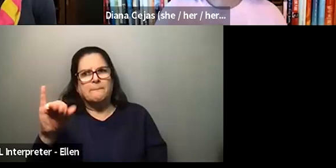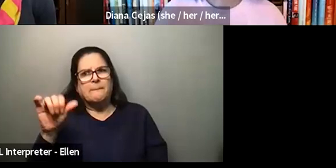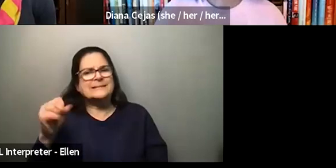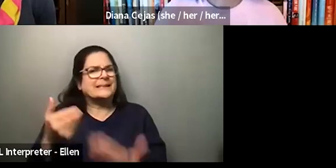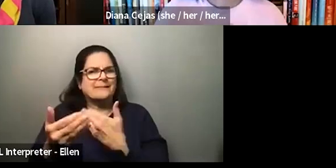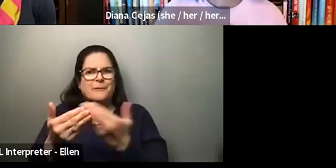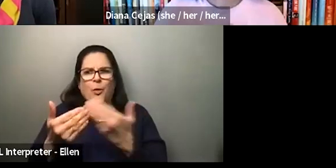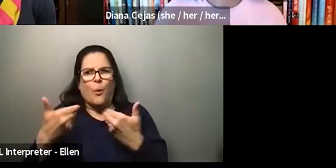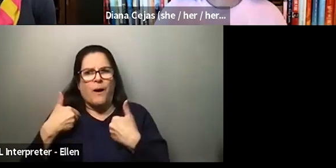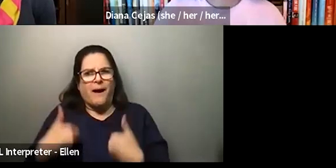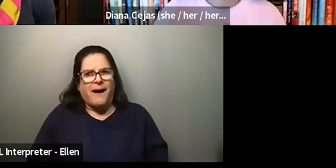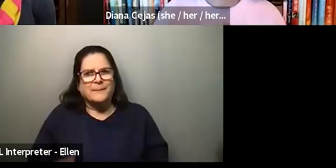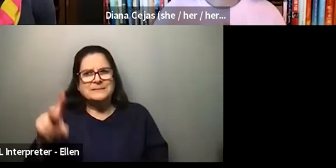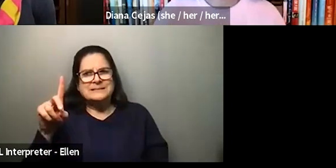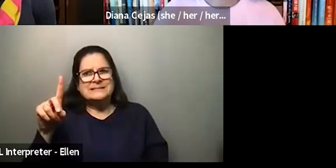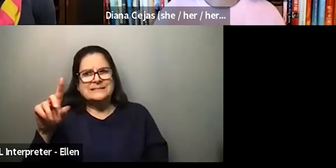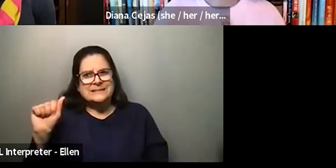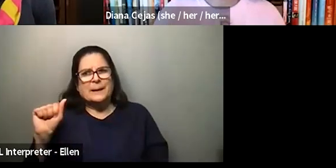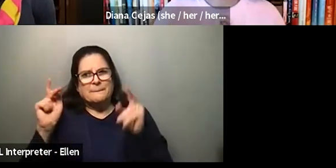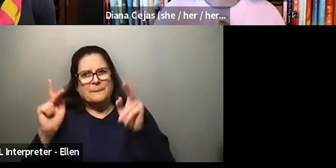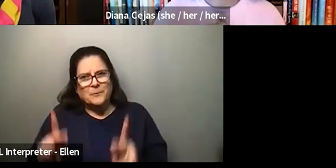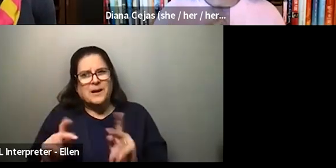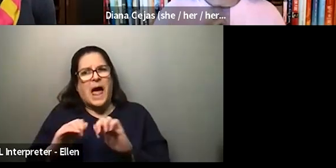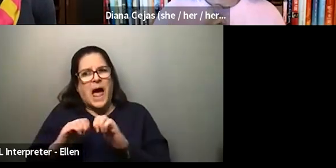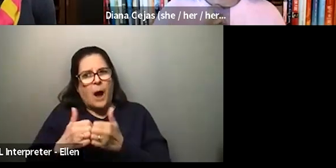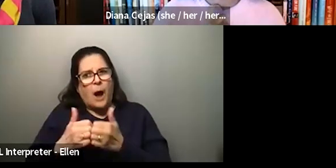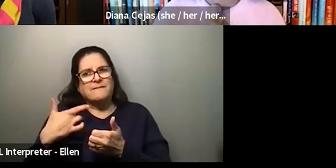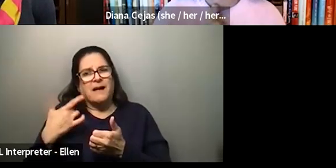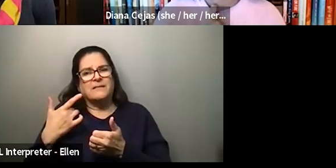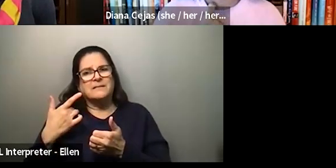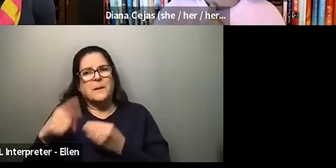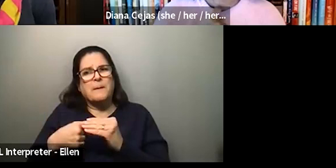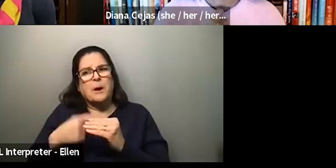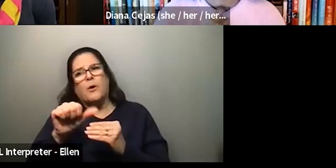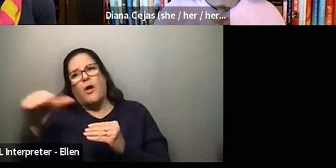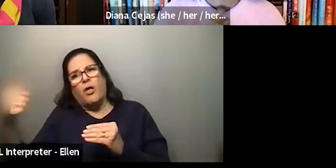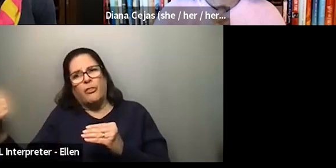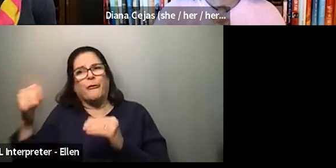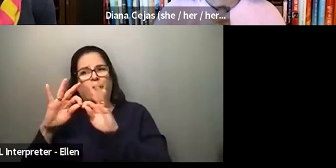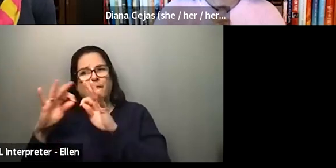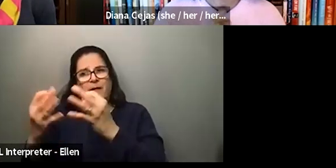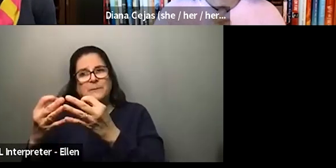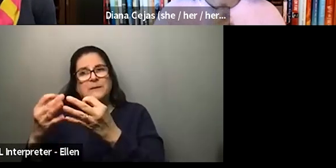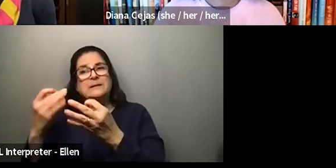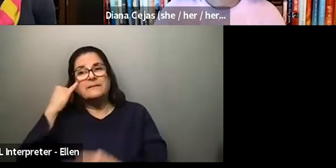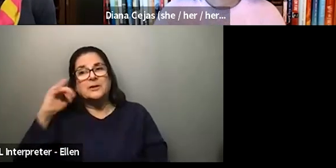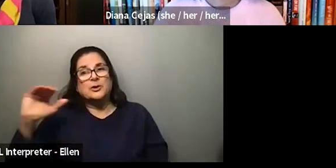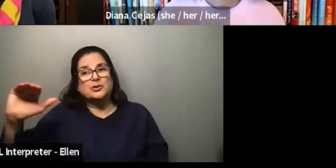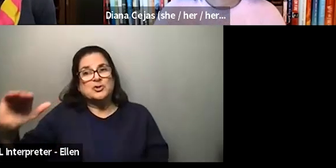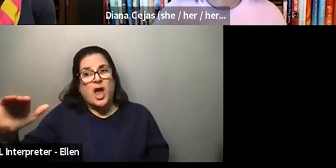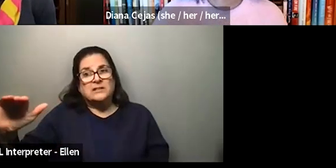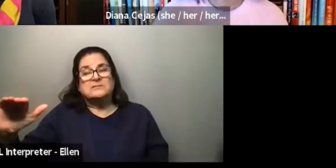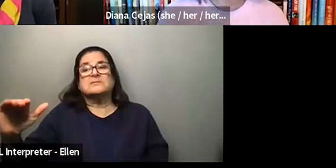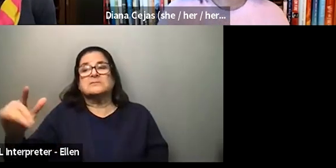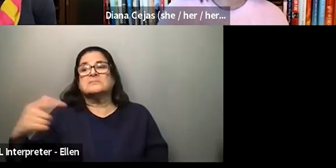felt about, you know, families of children with complex healthcare needs and or disabilities. And it was